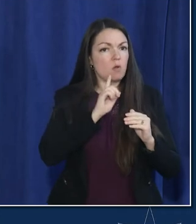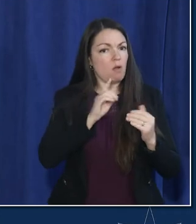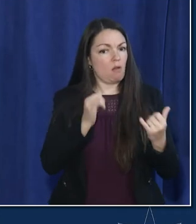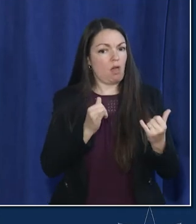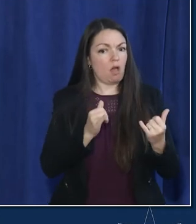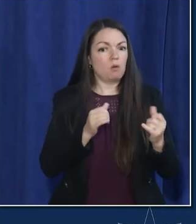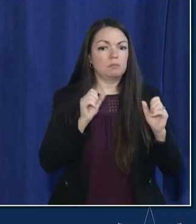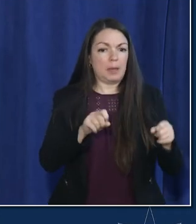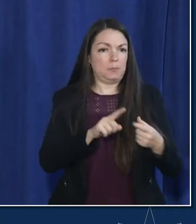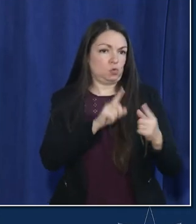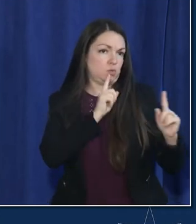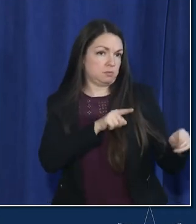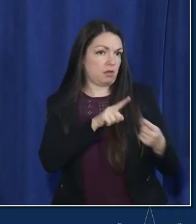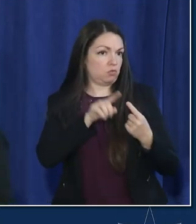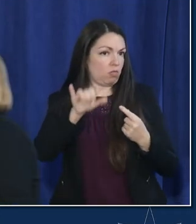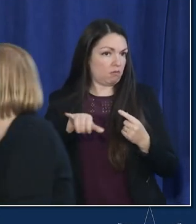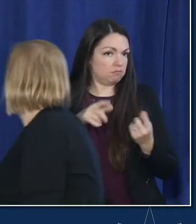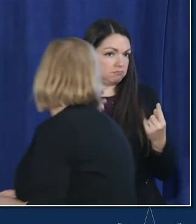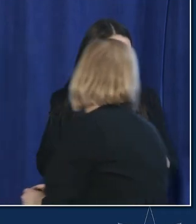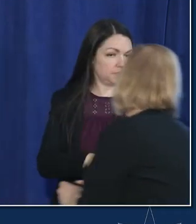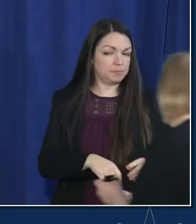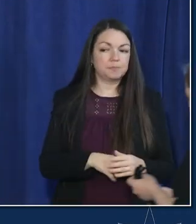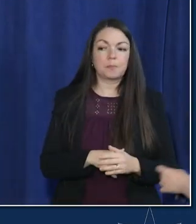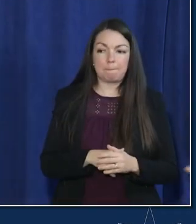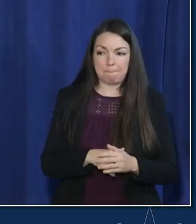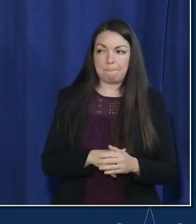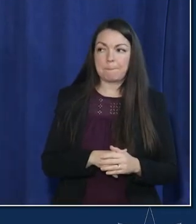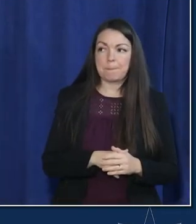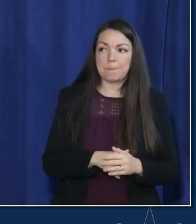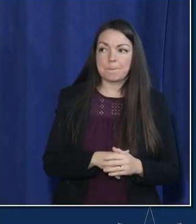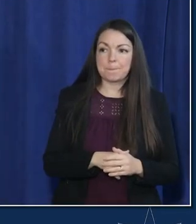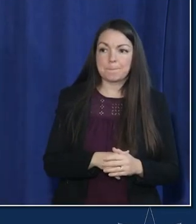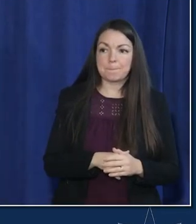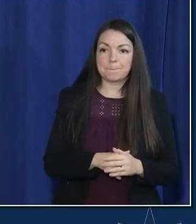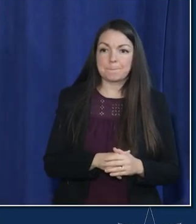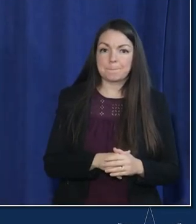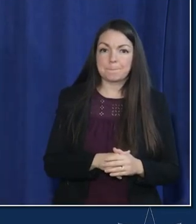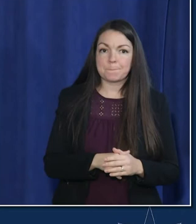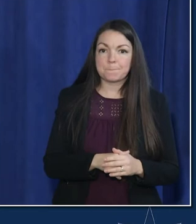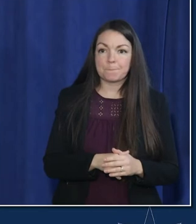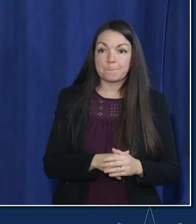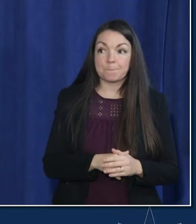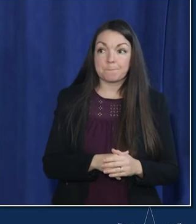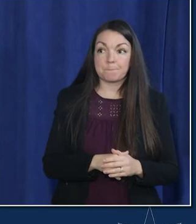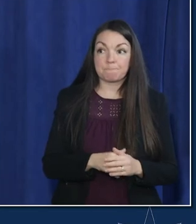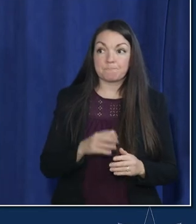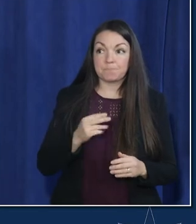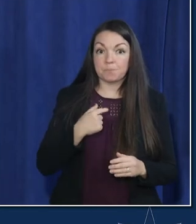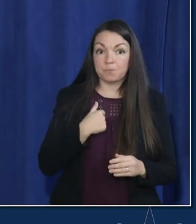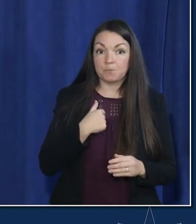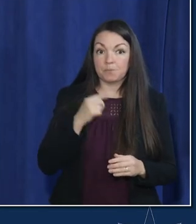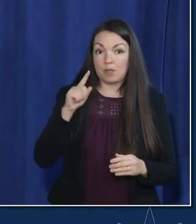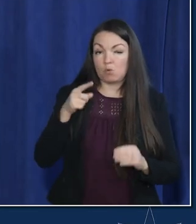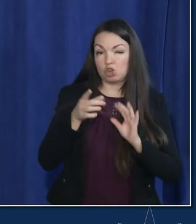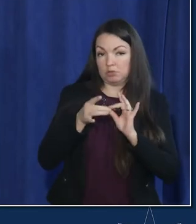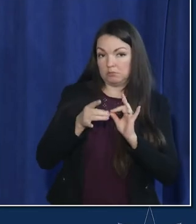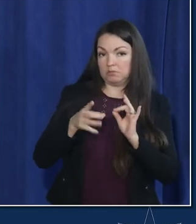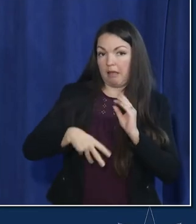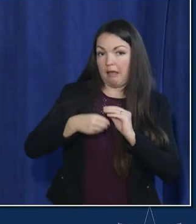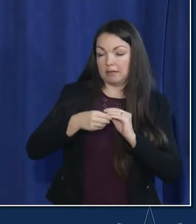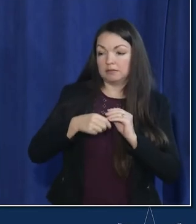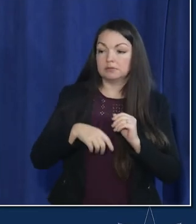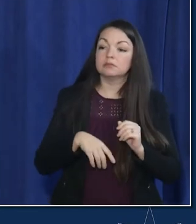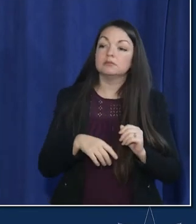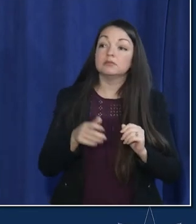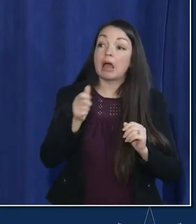ability to respond yeah and i well no no just uh just to say um you know